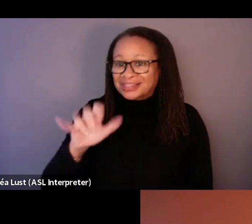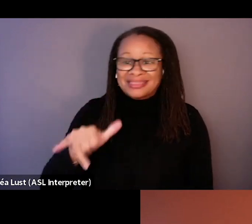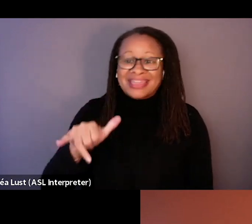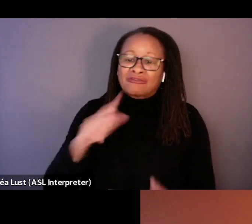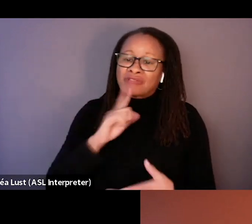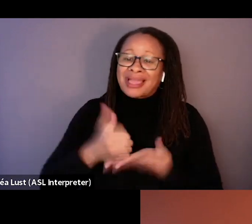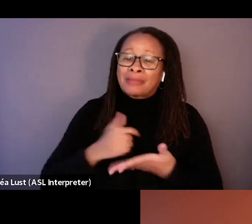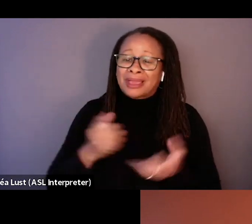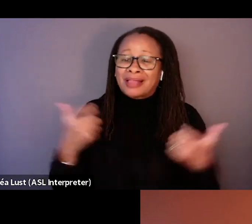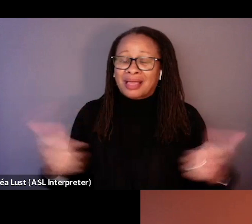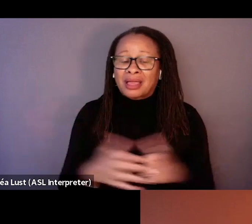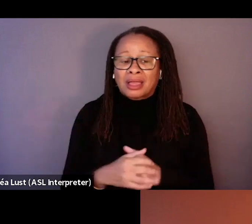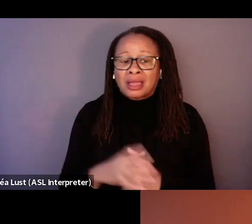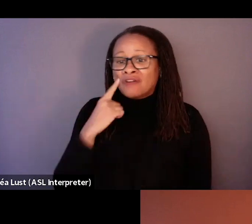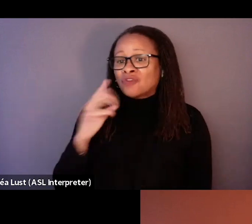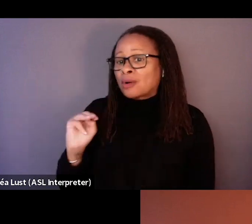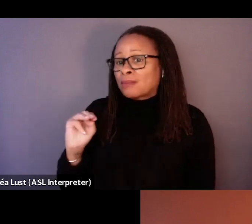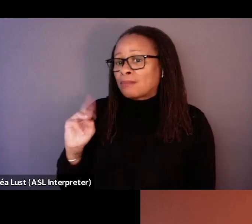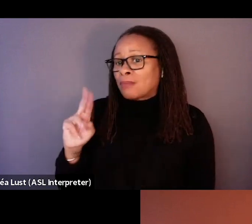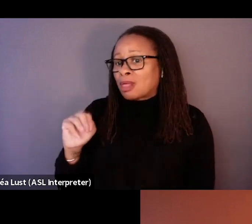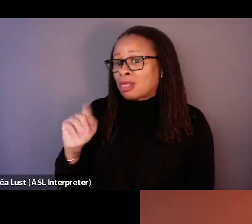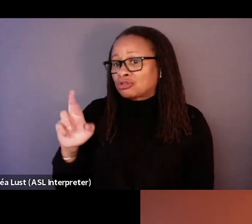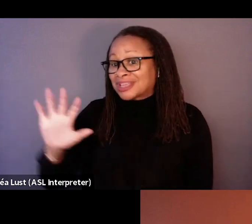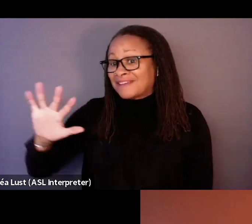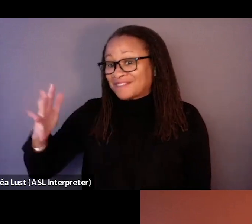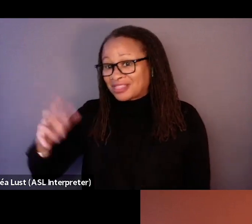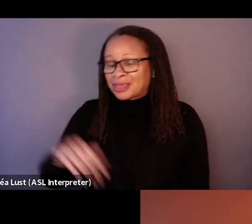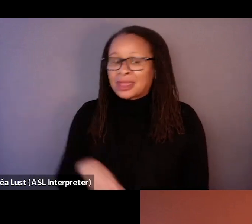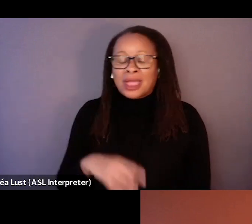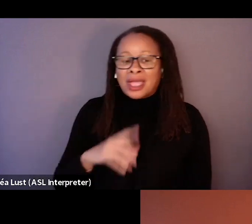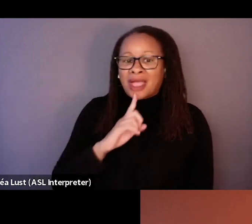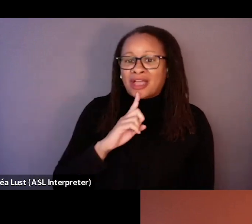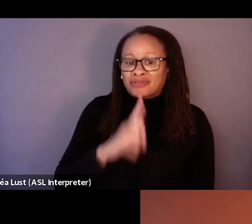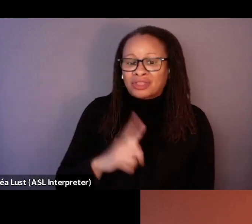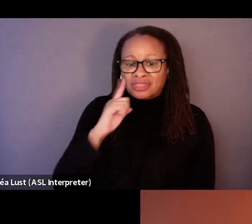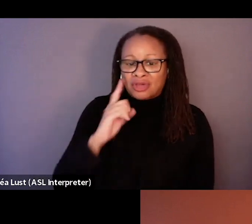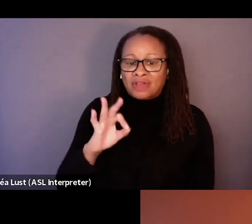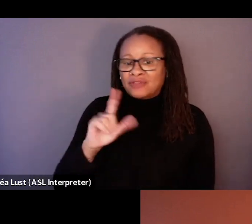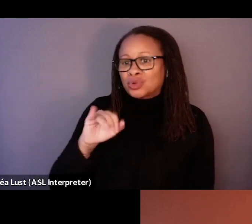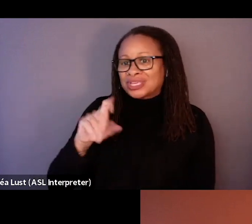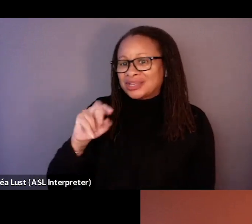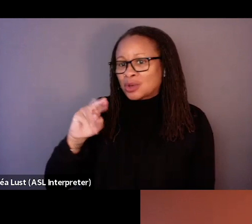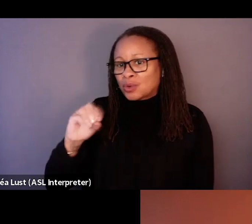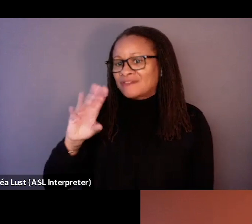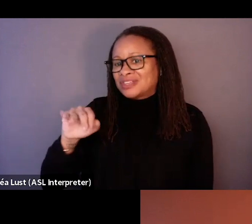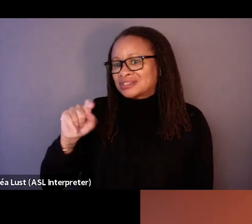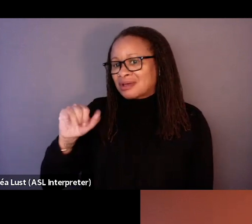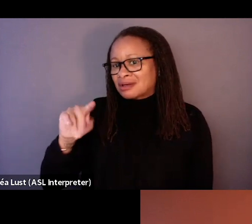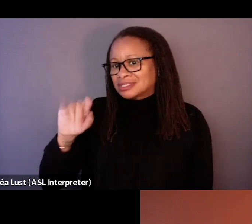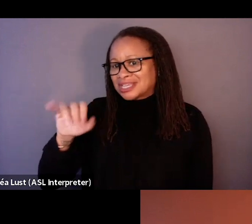And, and for Mahler's fifth, I immediately thought of Lucchino Visconti's Death in Venice. Right. So